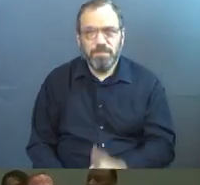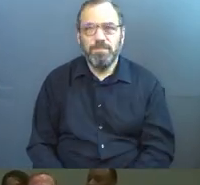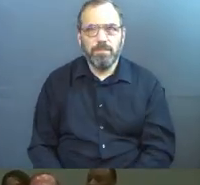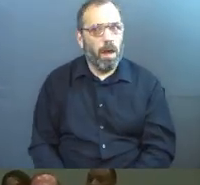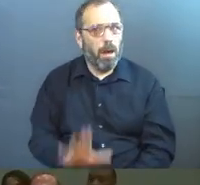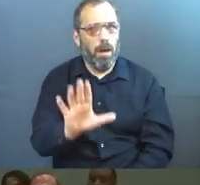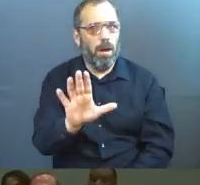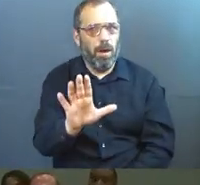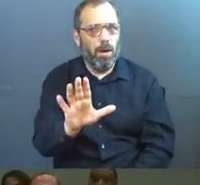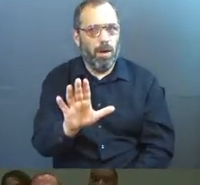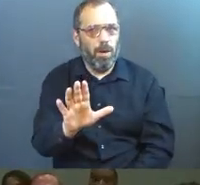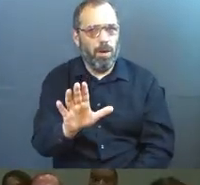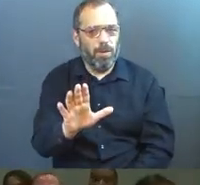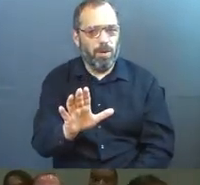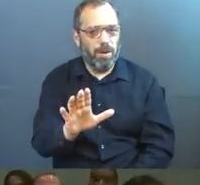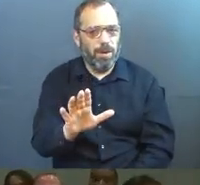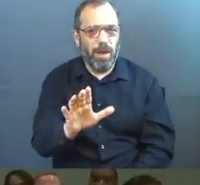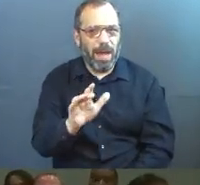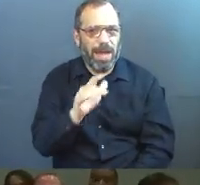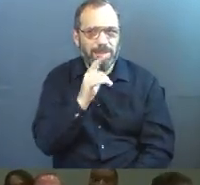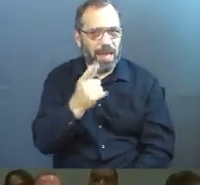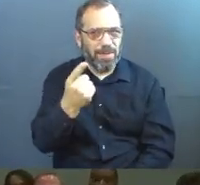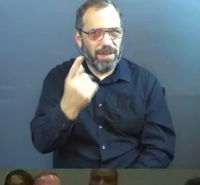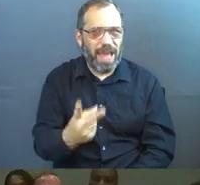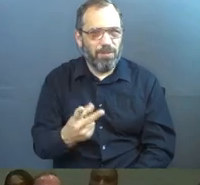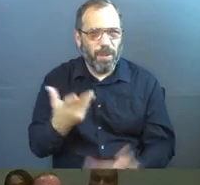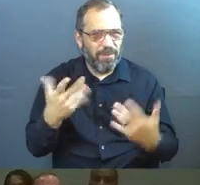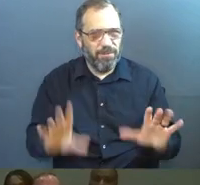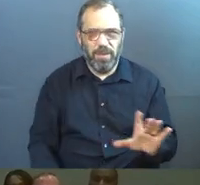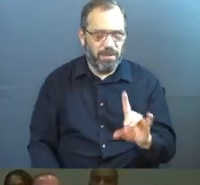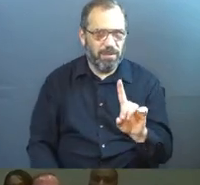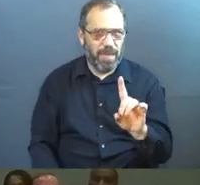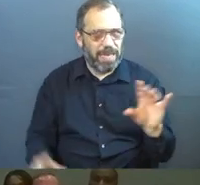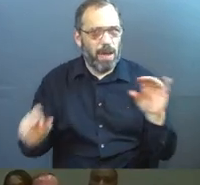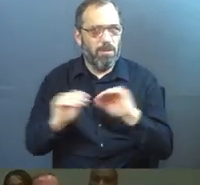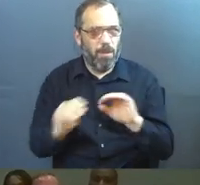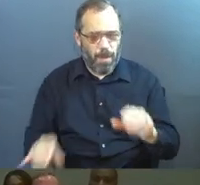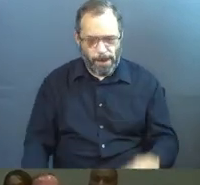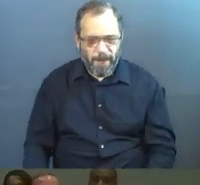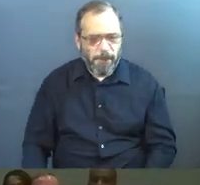Oh, we're not even halfway yet, guys. Come on. on.